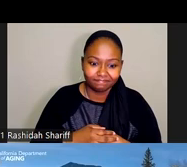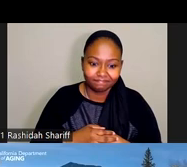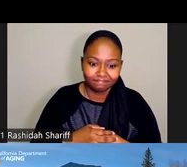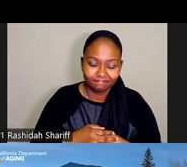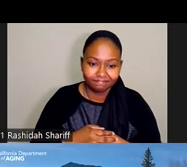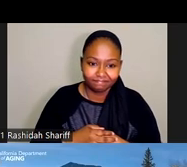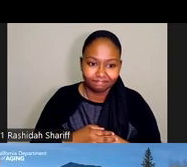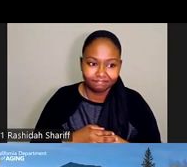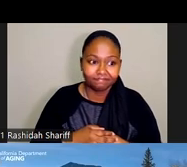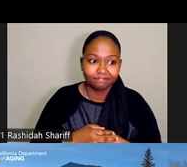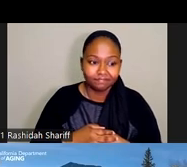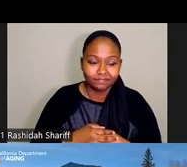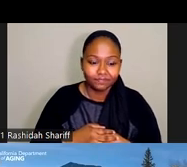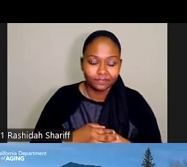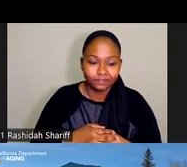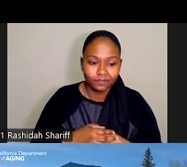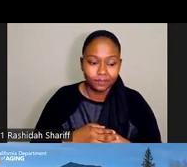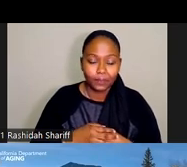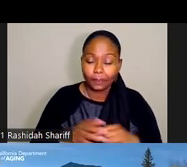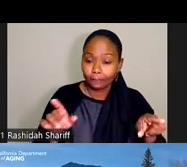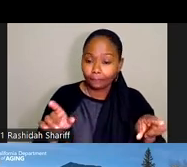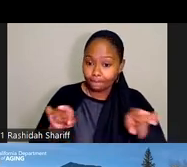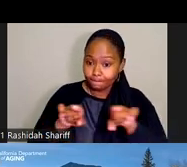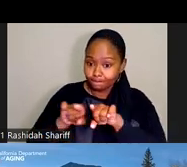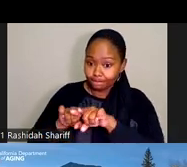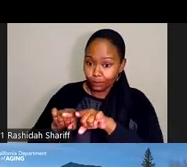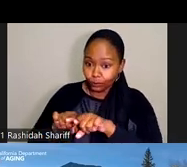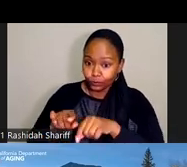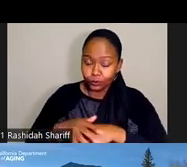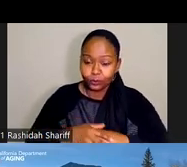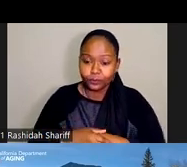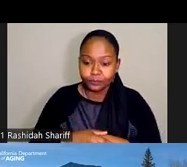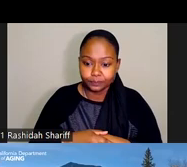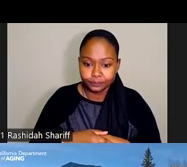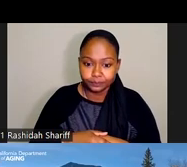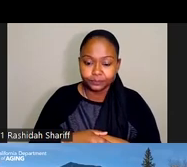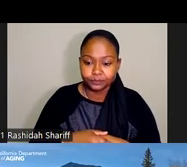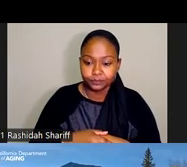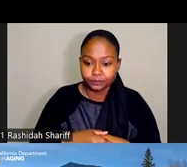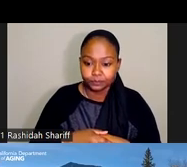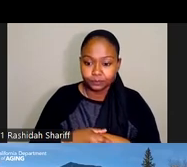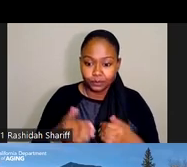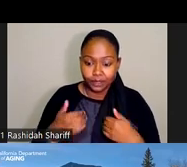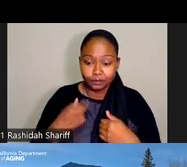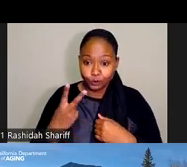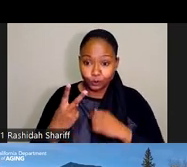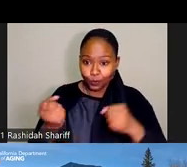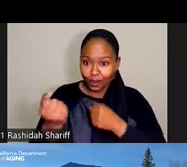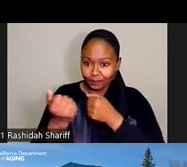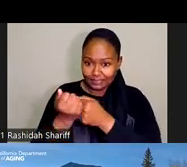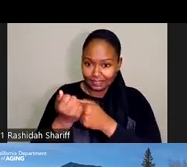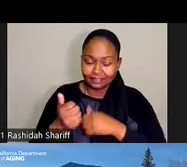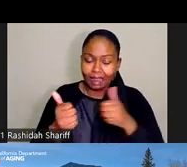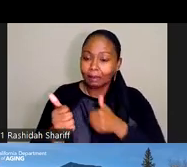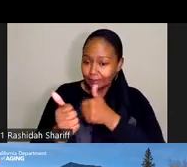Building off the hearing that focused on housing, there are two updates I wanted to make. One